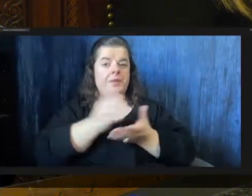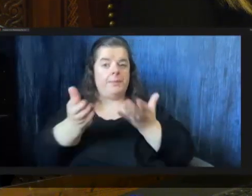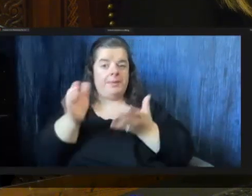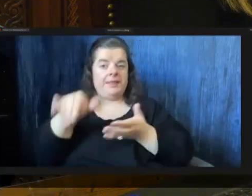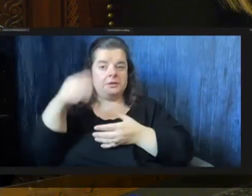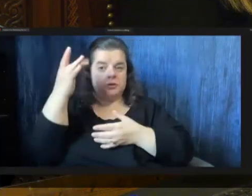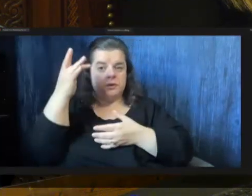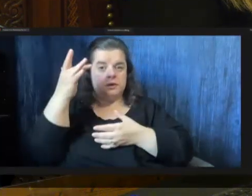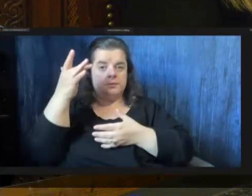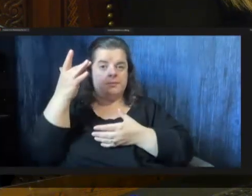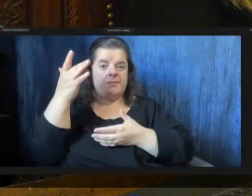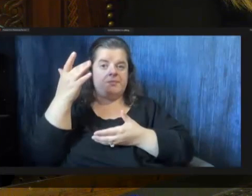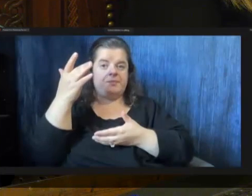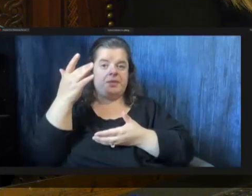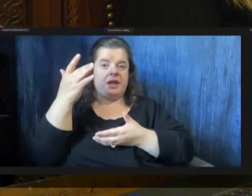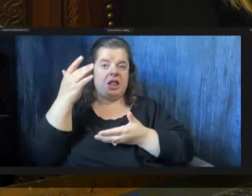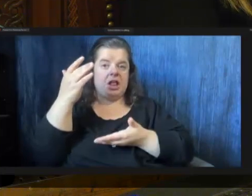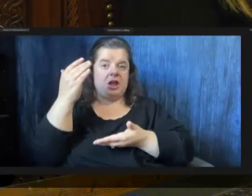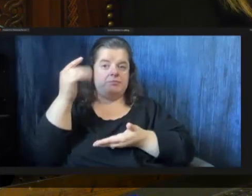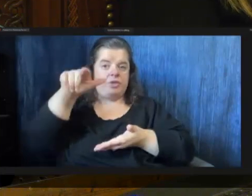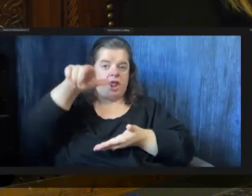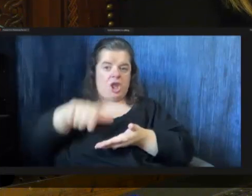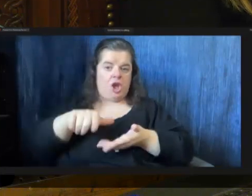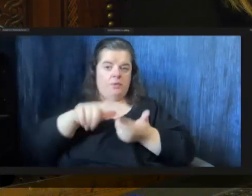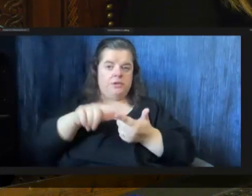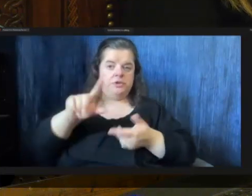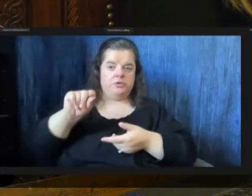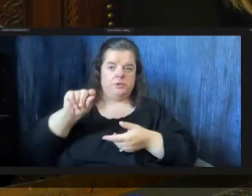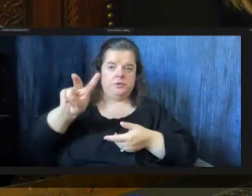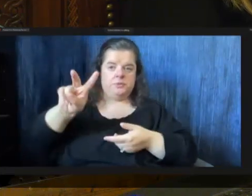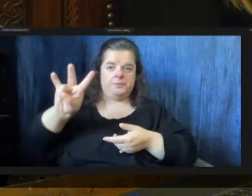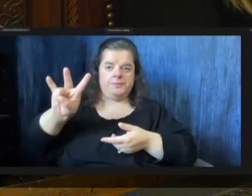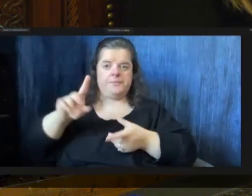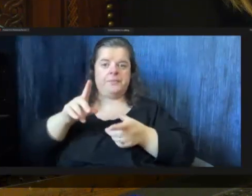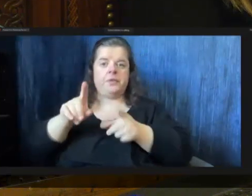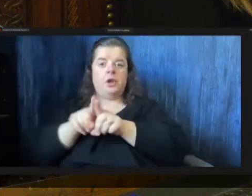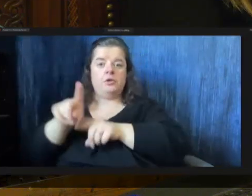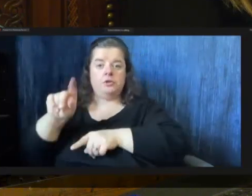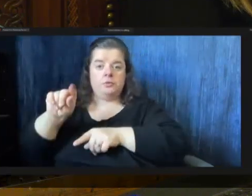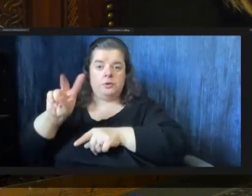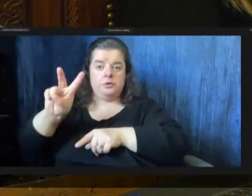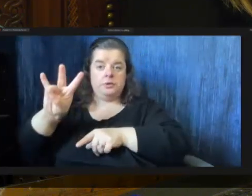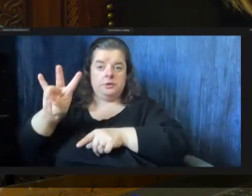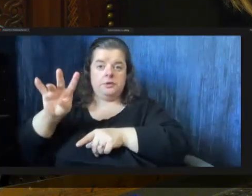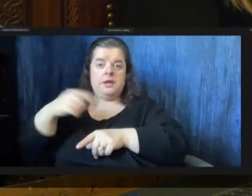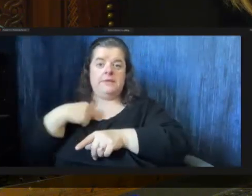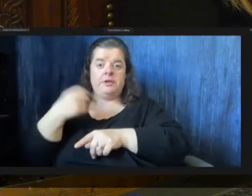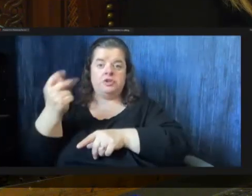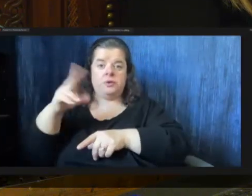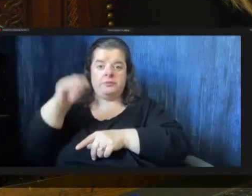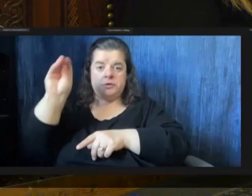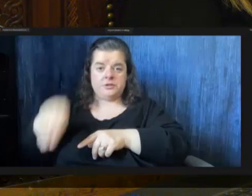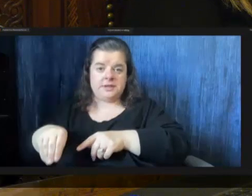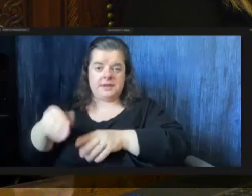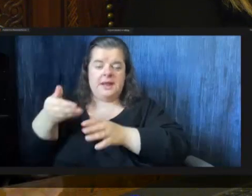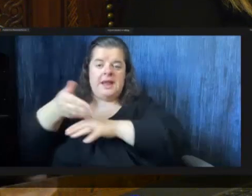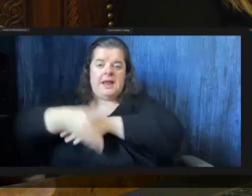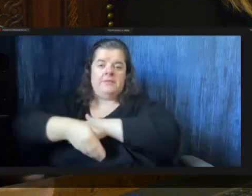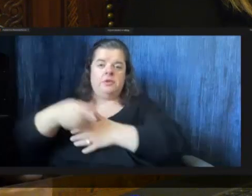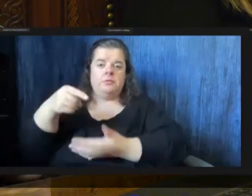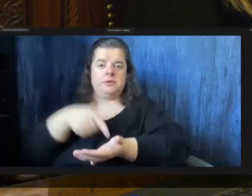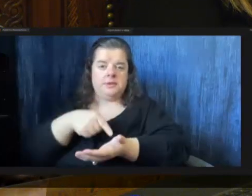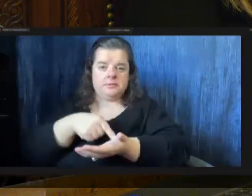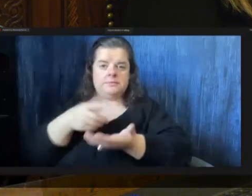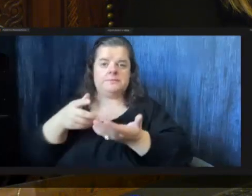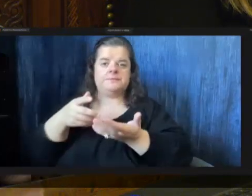it's pretty lean until 2027 but then also keep in mind 2027 we have a 12 fund balance after we hit that debt cliff and then the year after